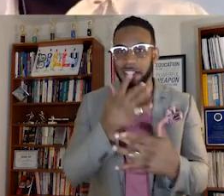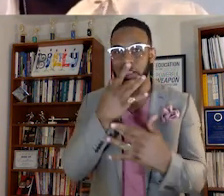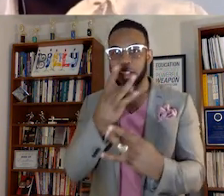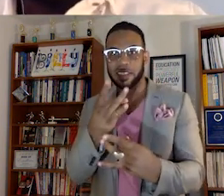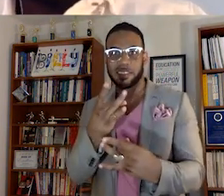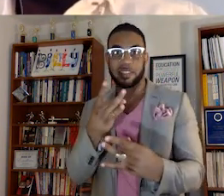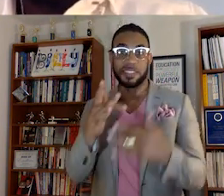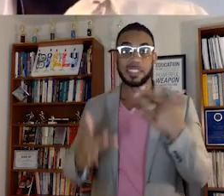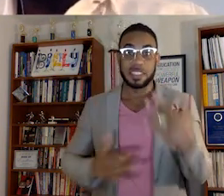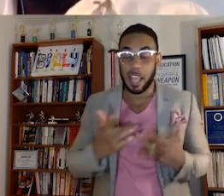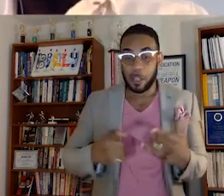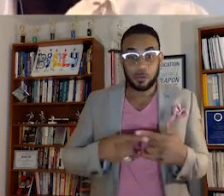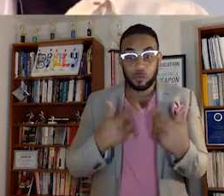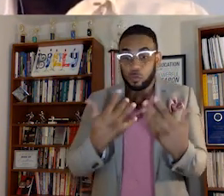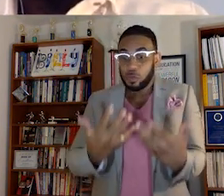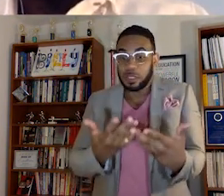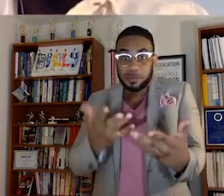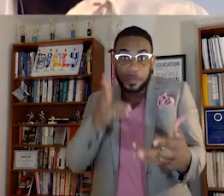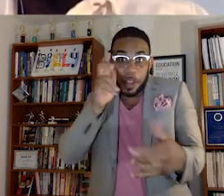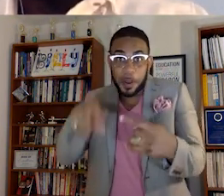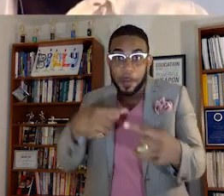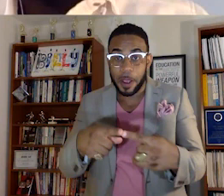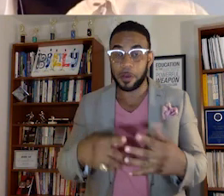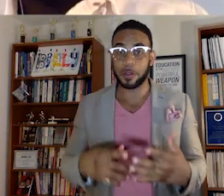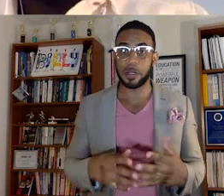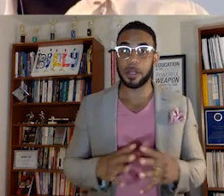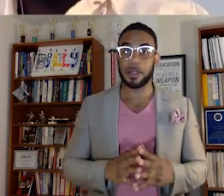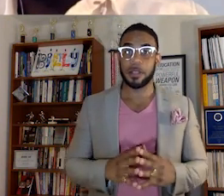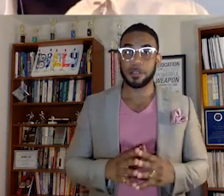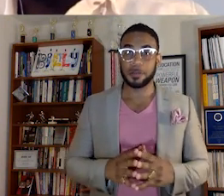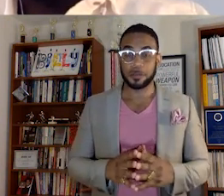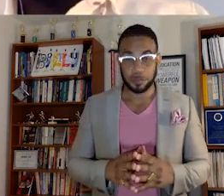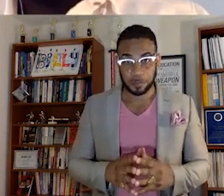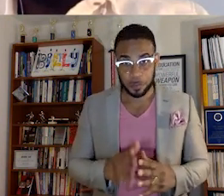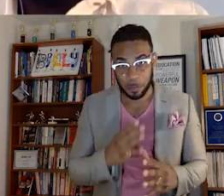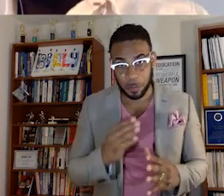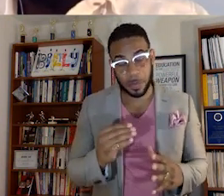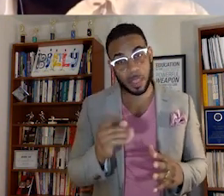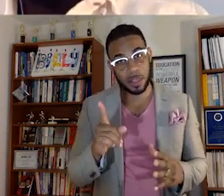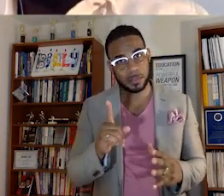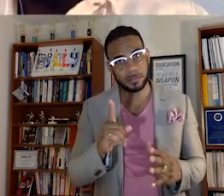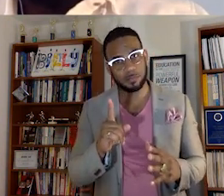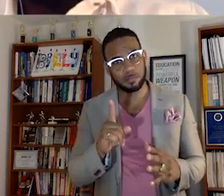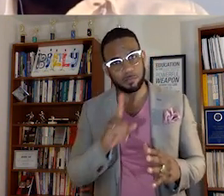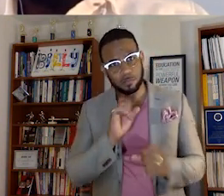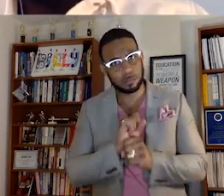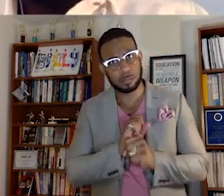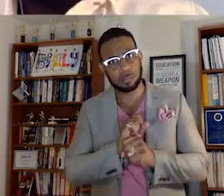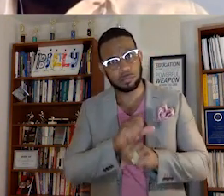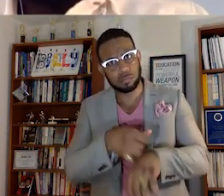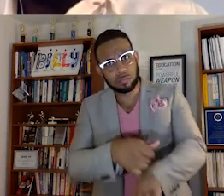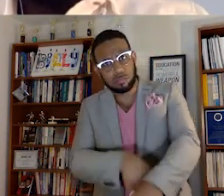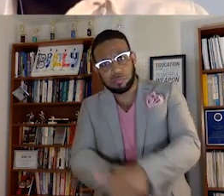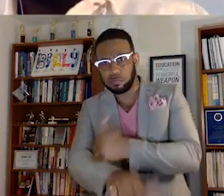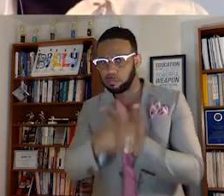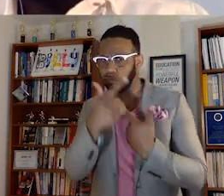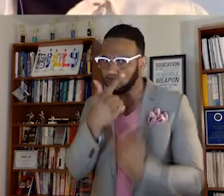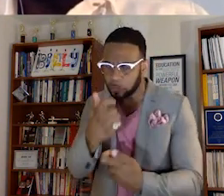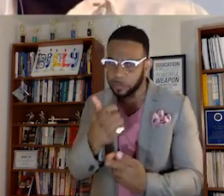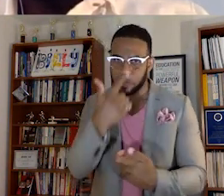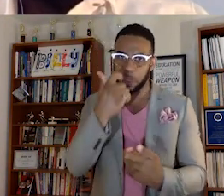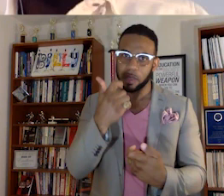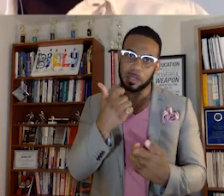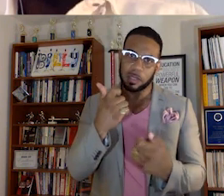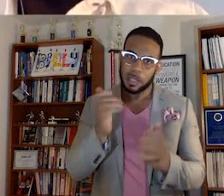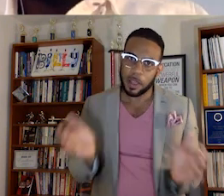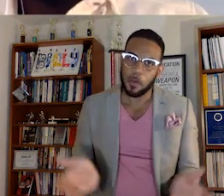to hear about. And Nate is deeply interested in this because it